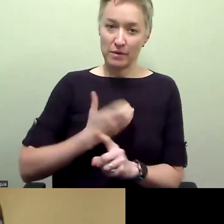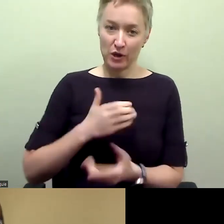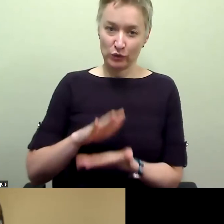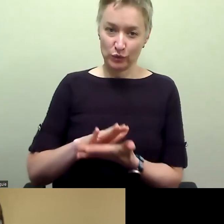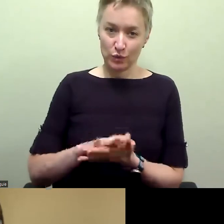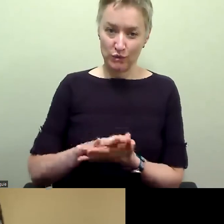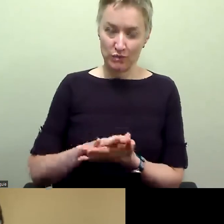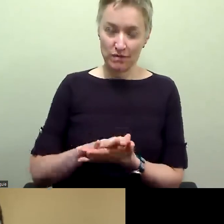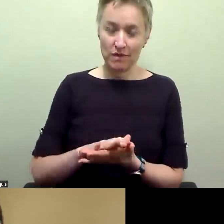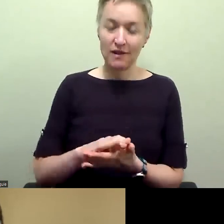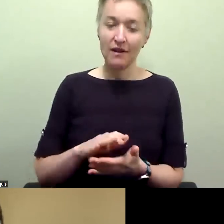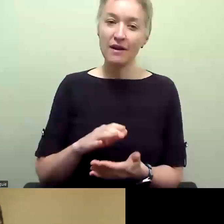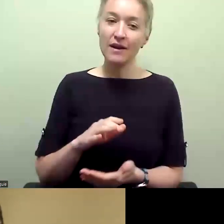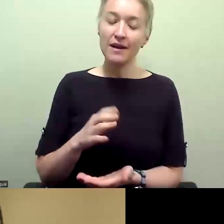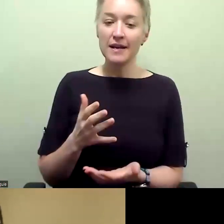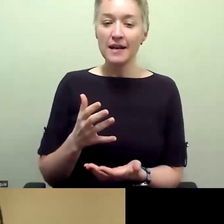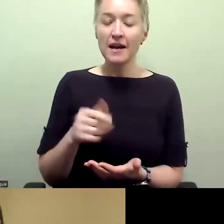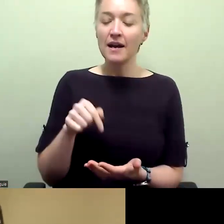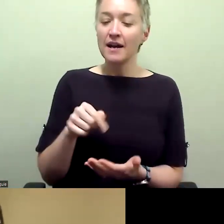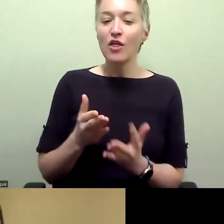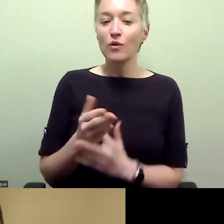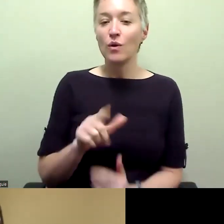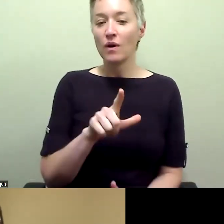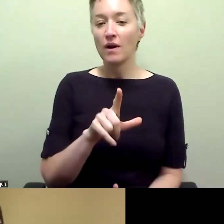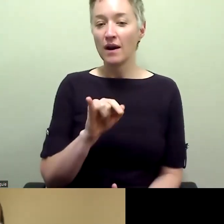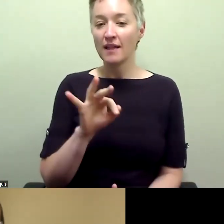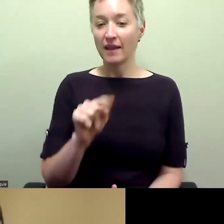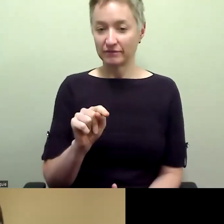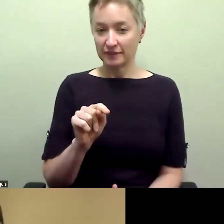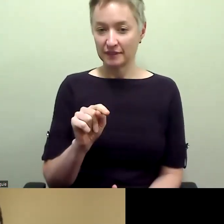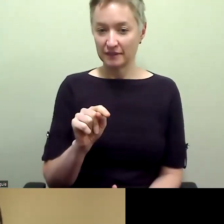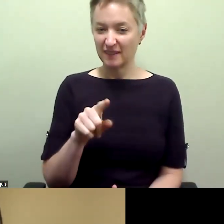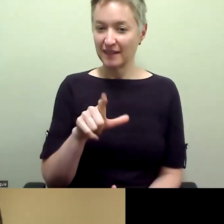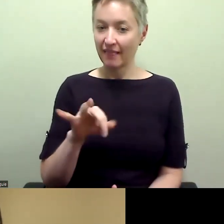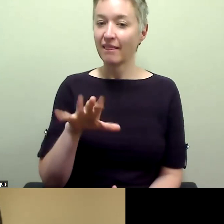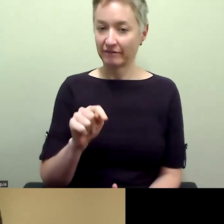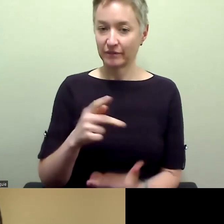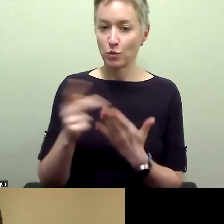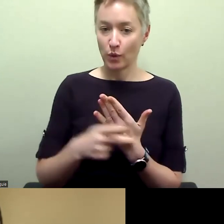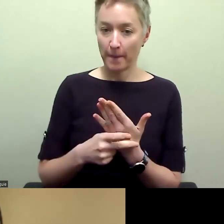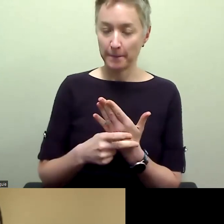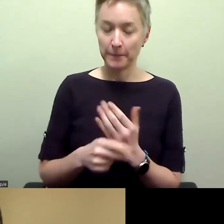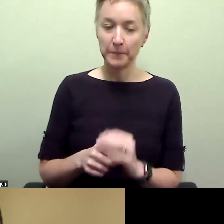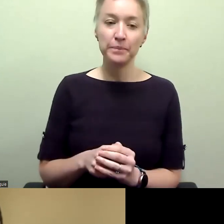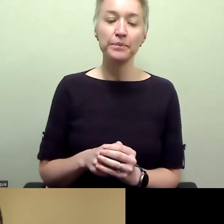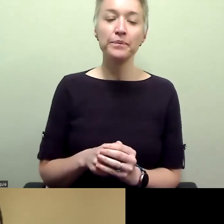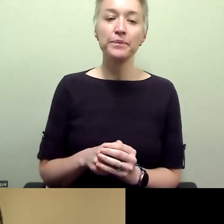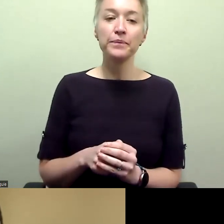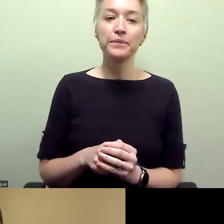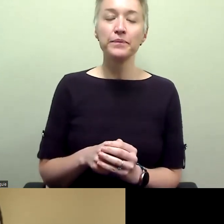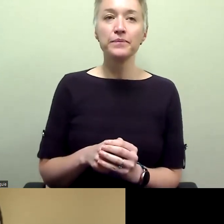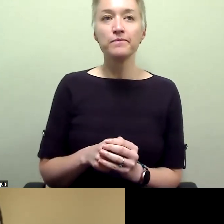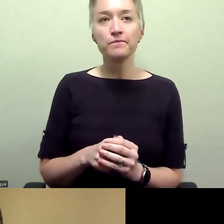focuses on, um, it's, it's through Lyft. It's our Lyft program, and, and so students are really able to,